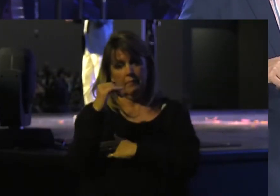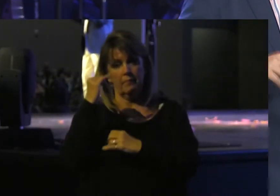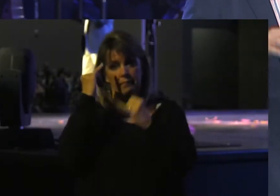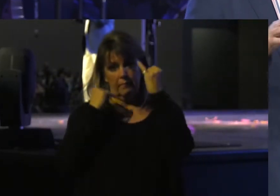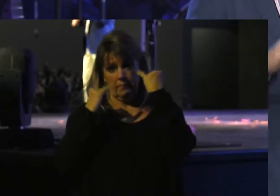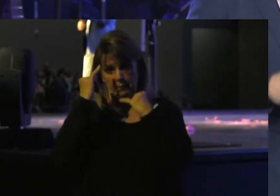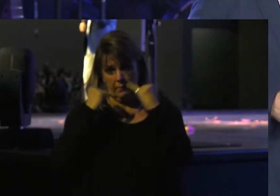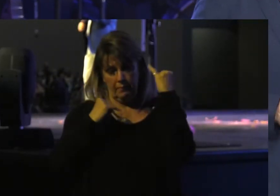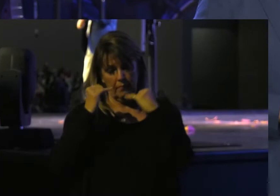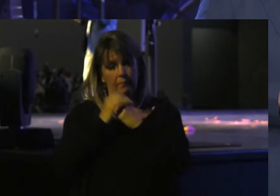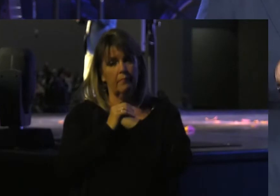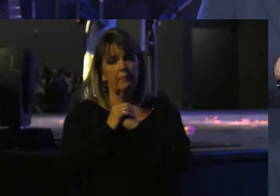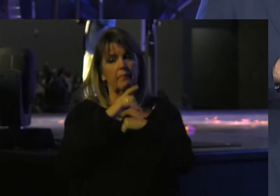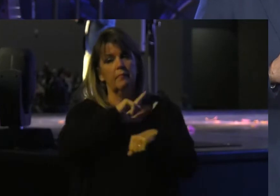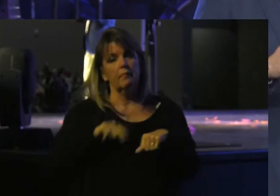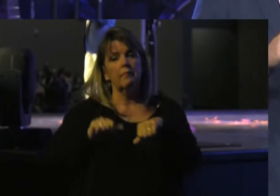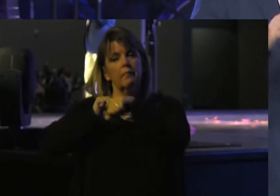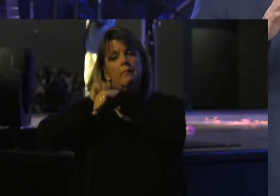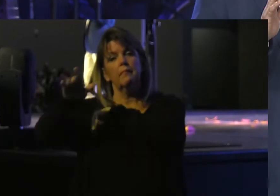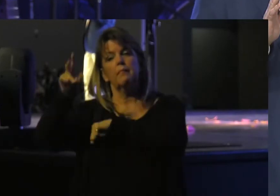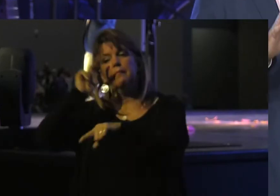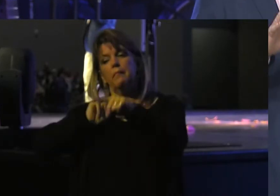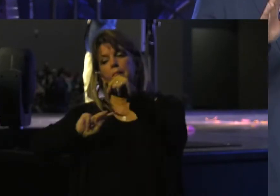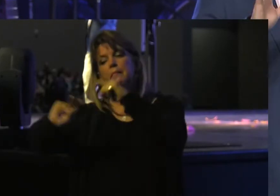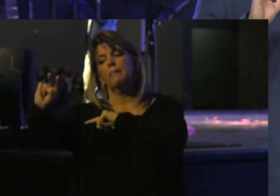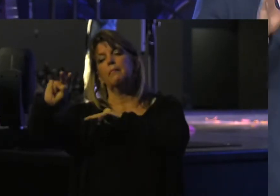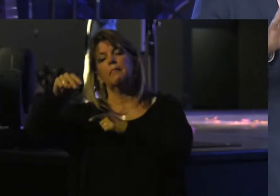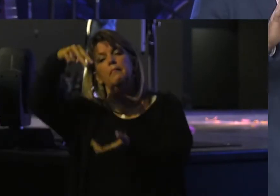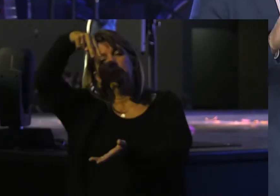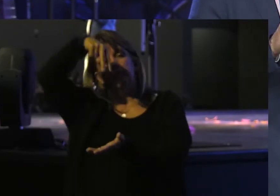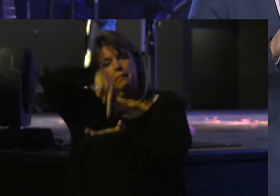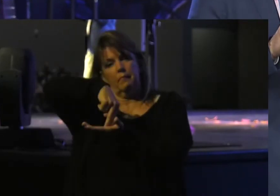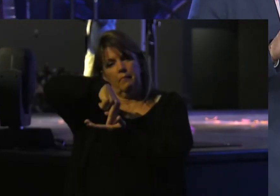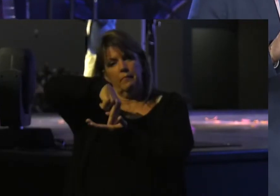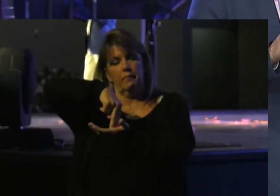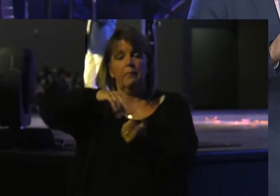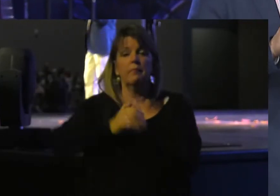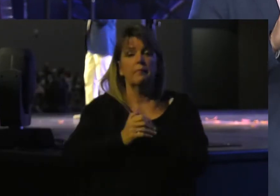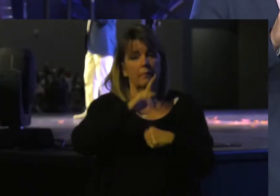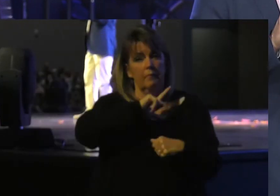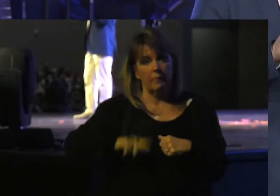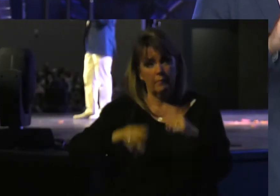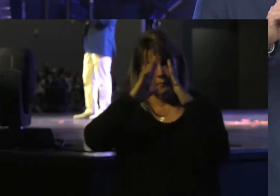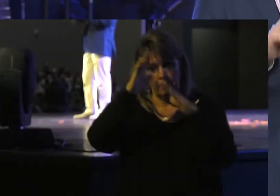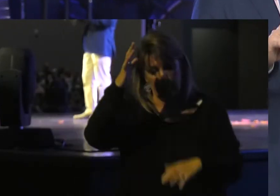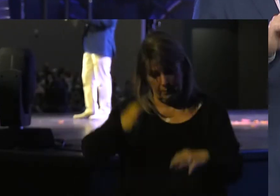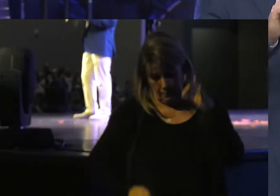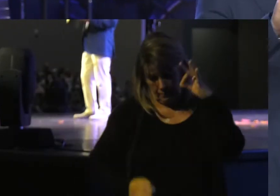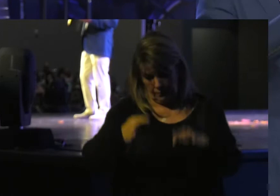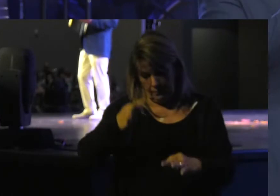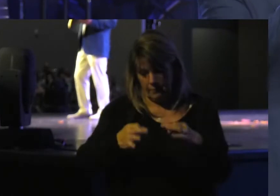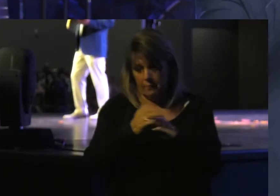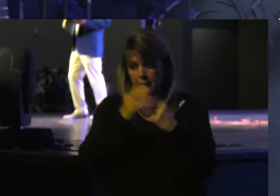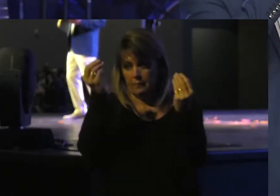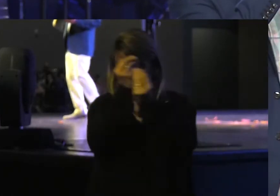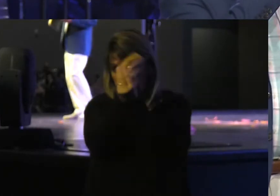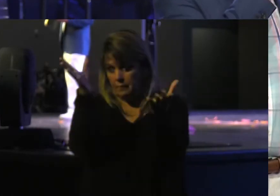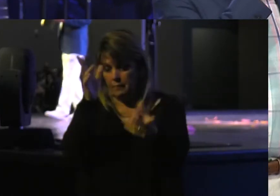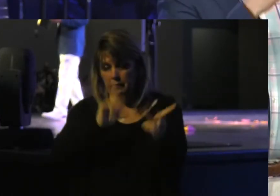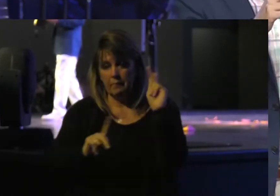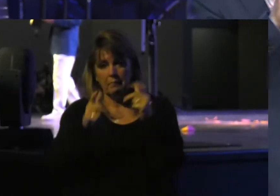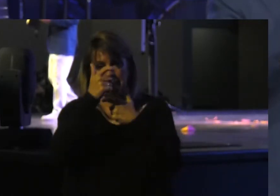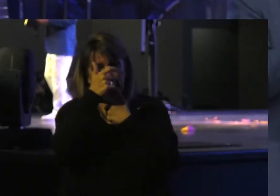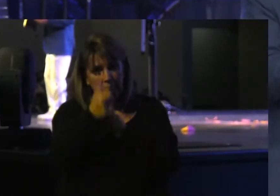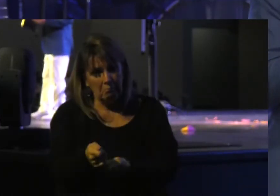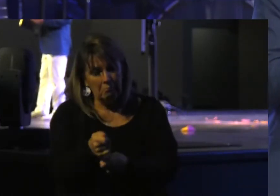Topheth Where the Lord Had sent Him To Prophesy And stood In the Court Of the Lord's House And said To all The people This is Interesting